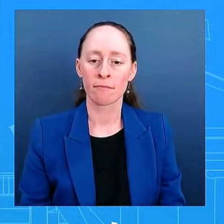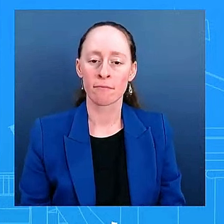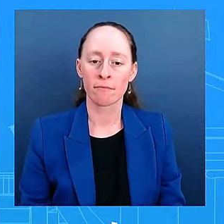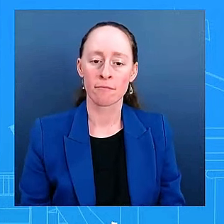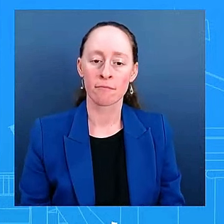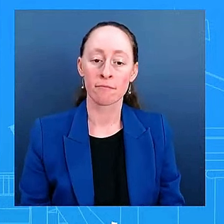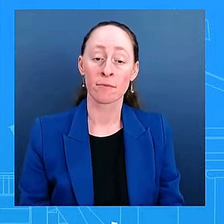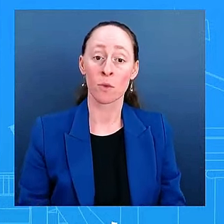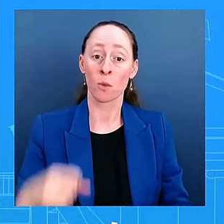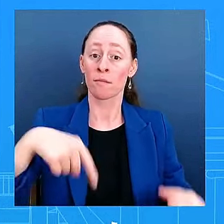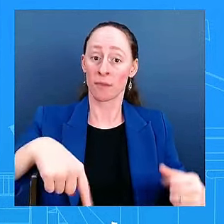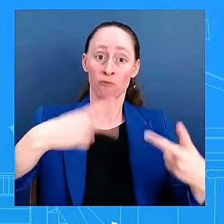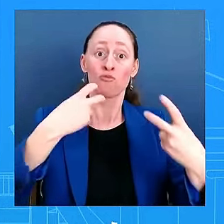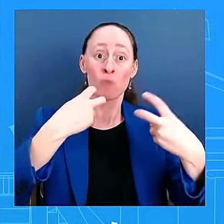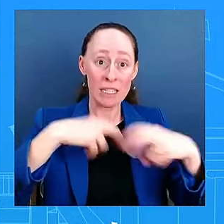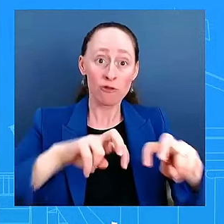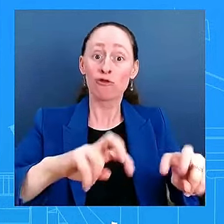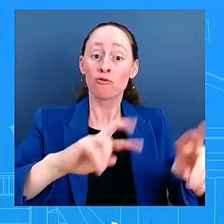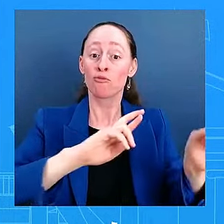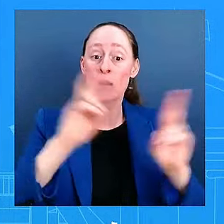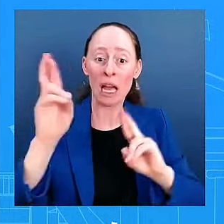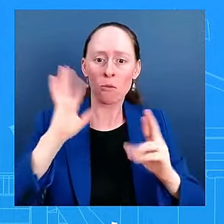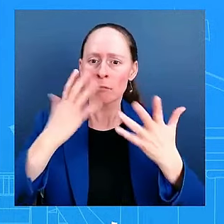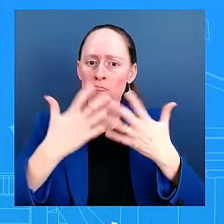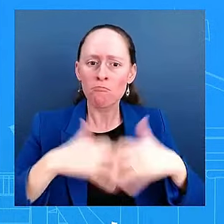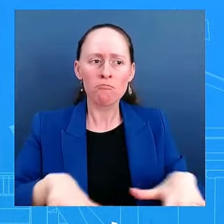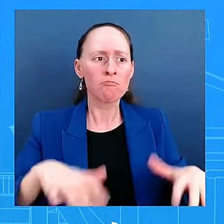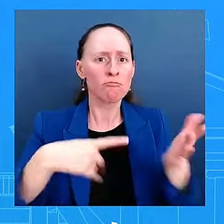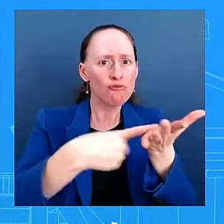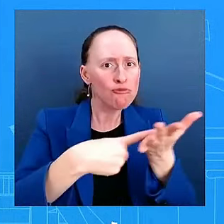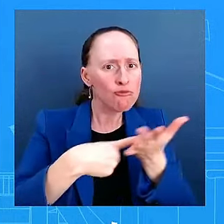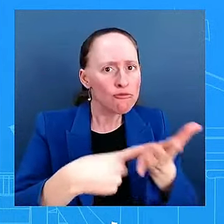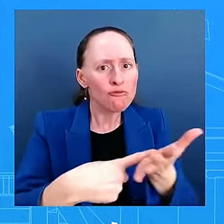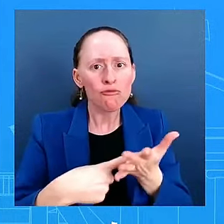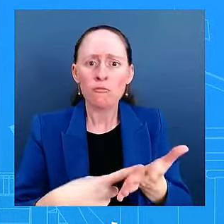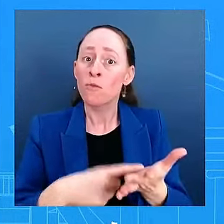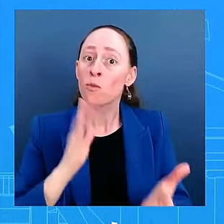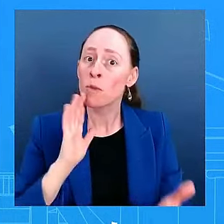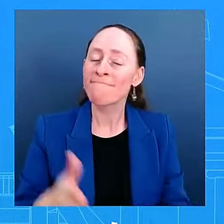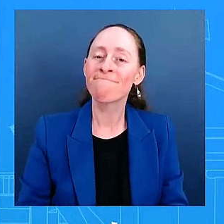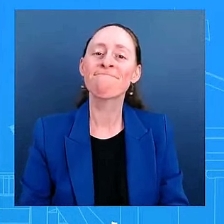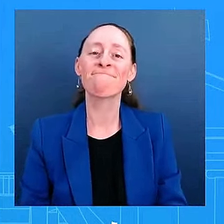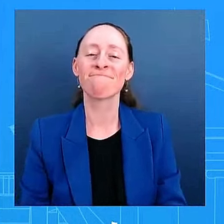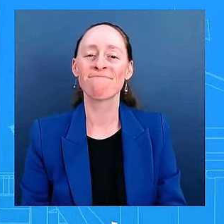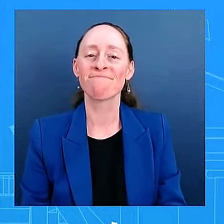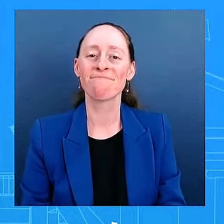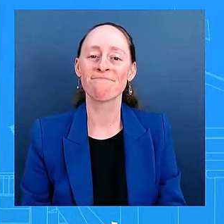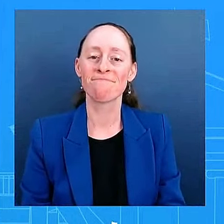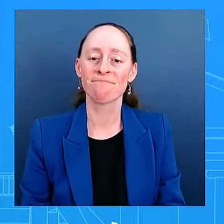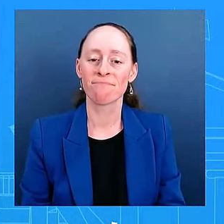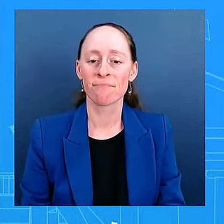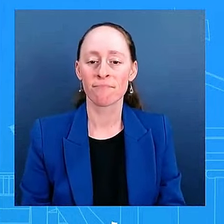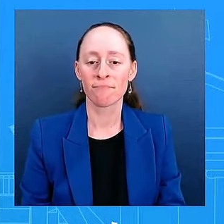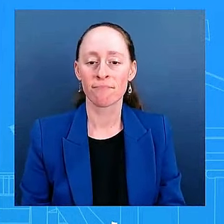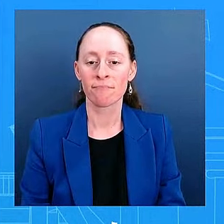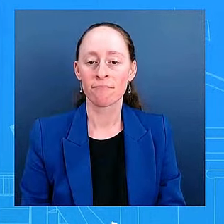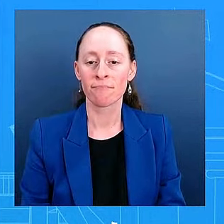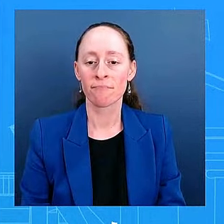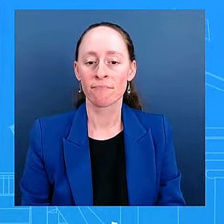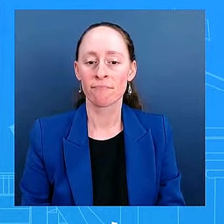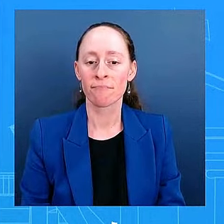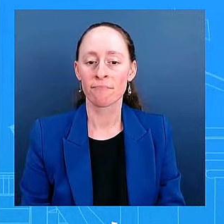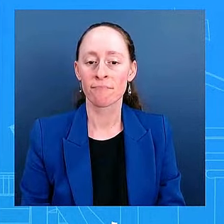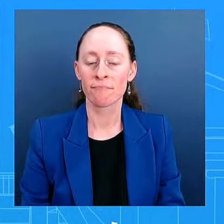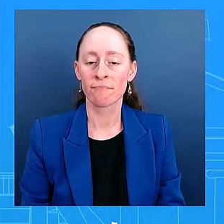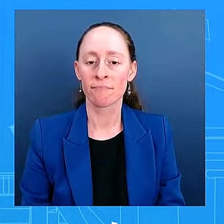have those conversations. And, and so I'll just leave it there. Okay. Thanks, Green. Does President Biden believe he could have won if he